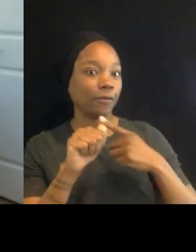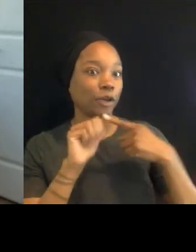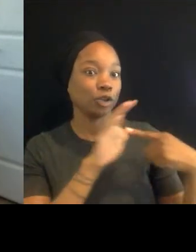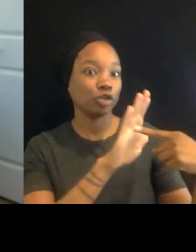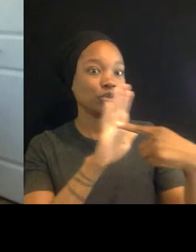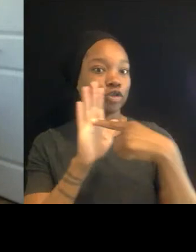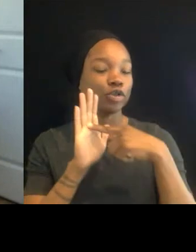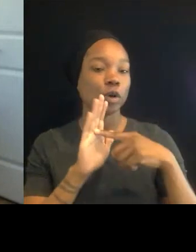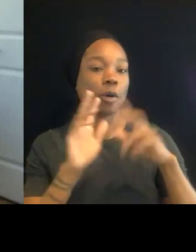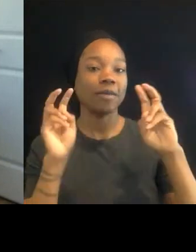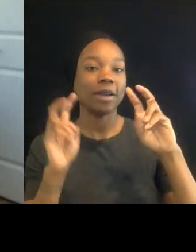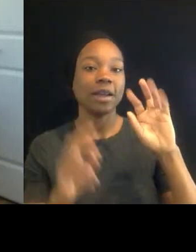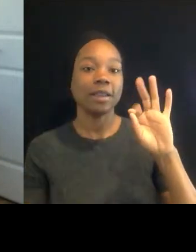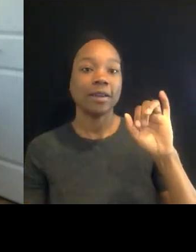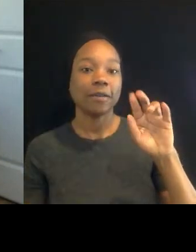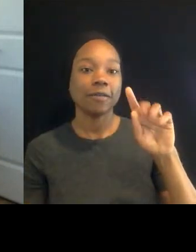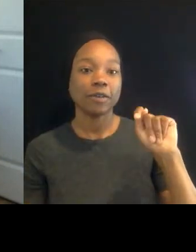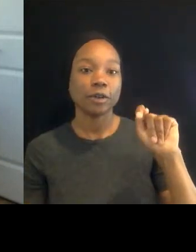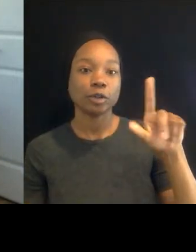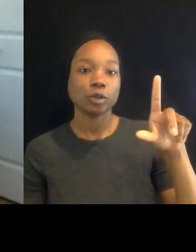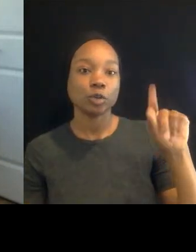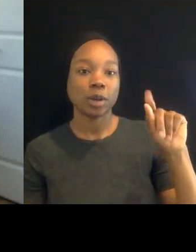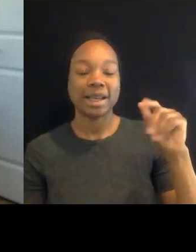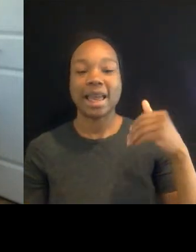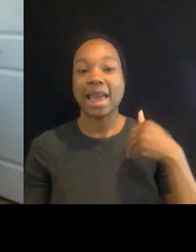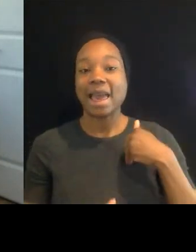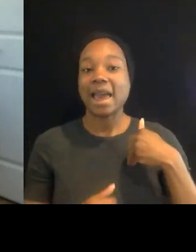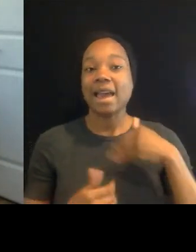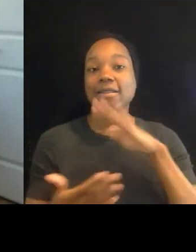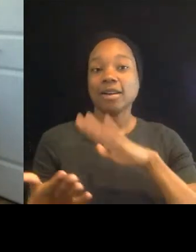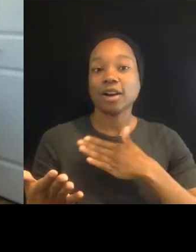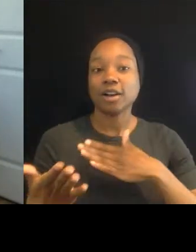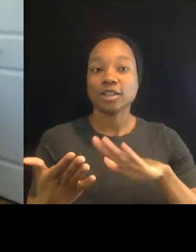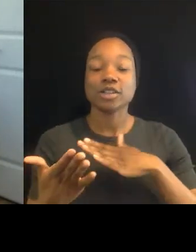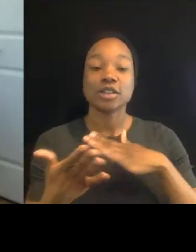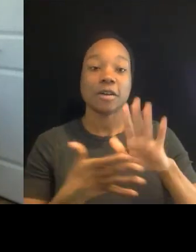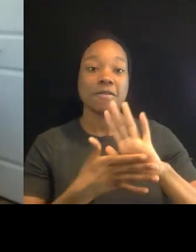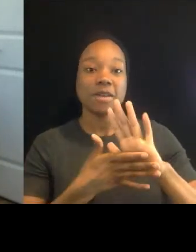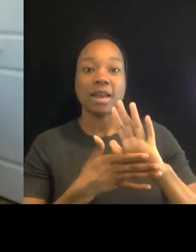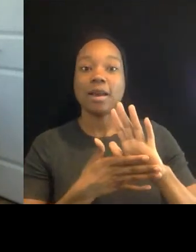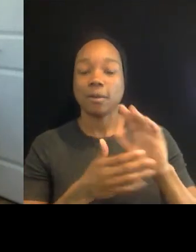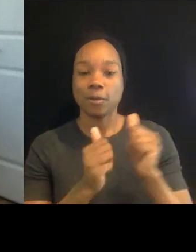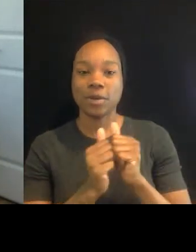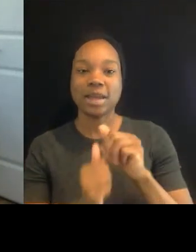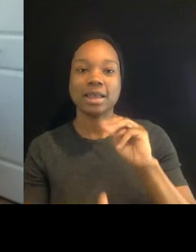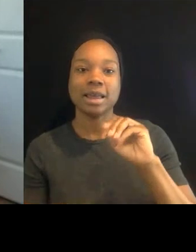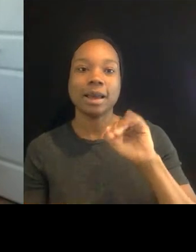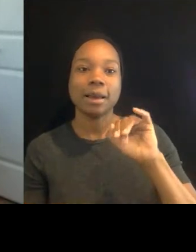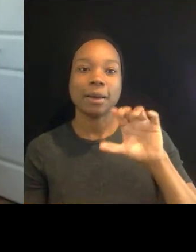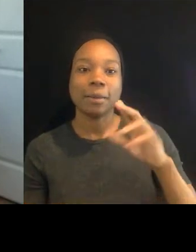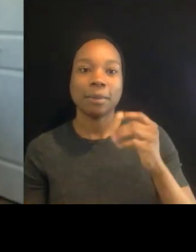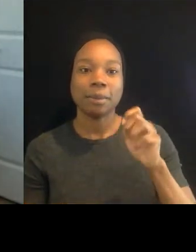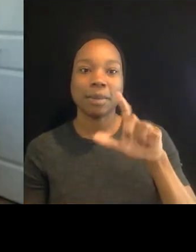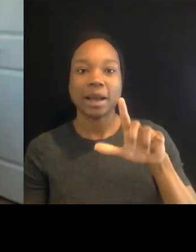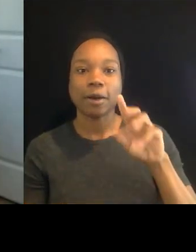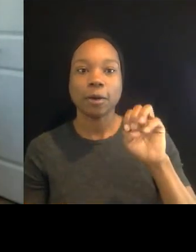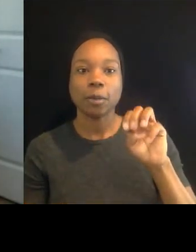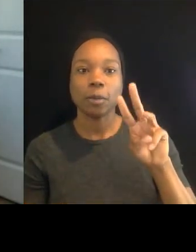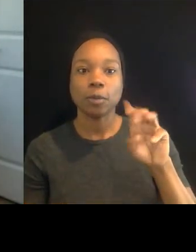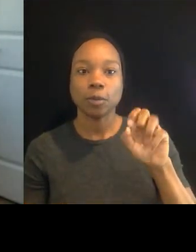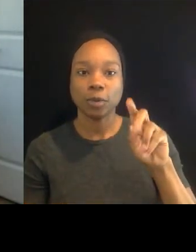the concert film with Michael Muenso, who you heard from tonight. And that's going to be dynamite. And that's come back